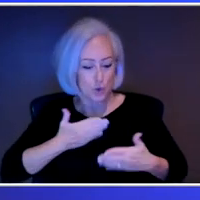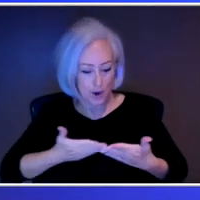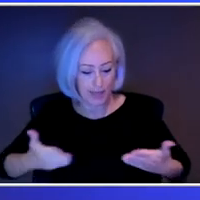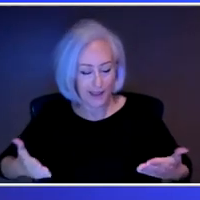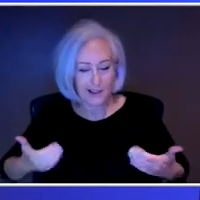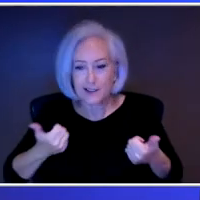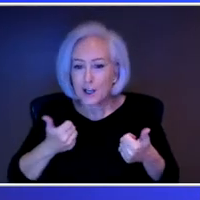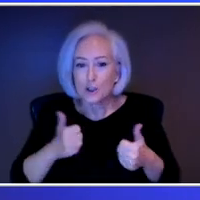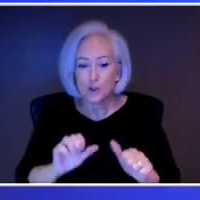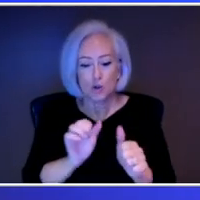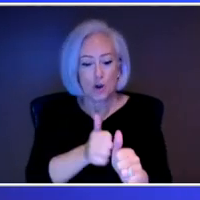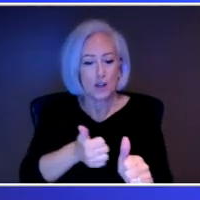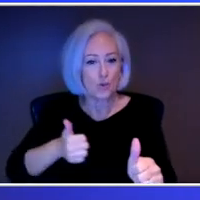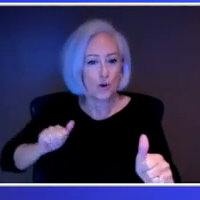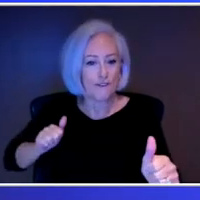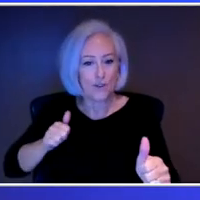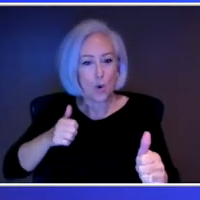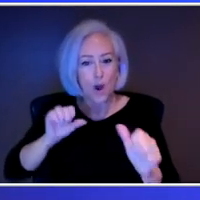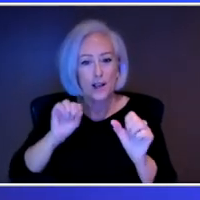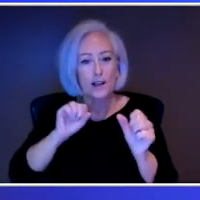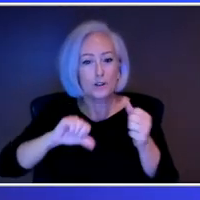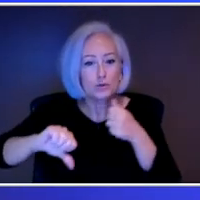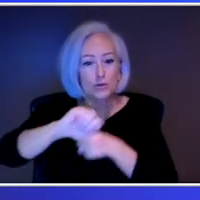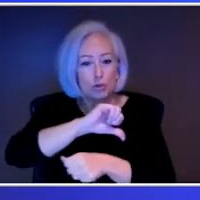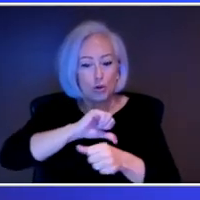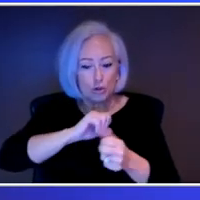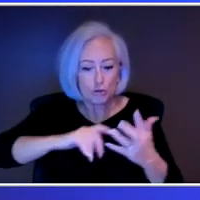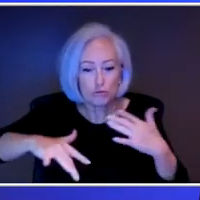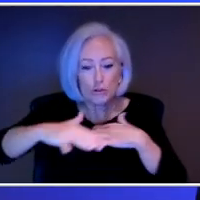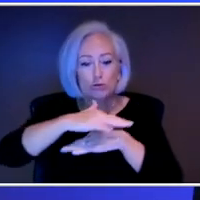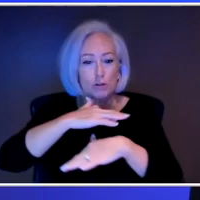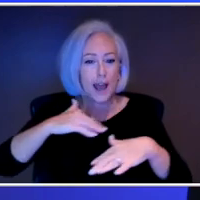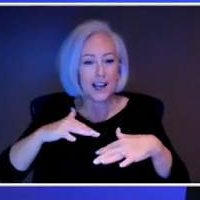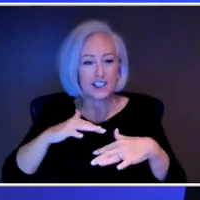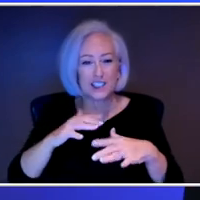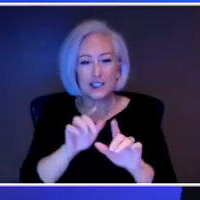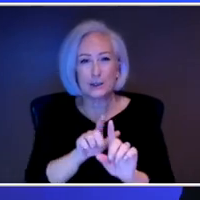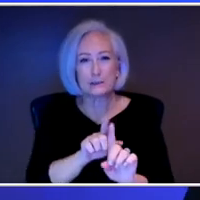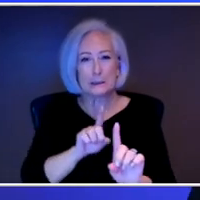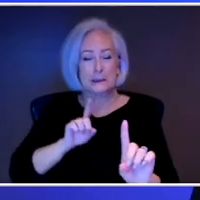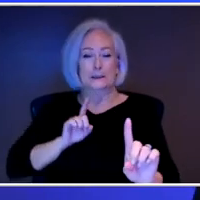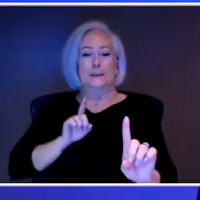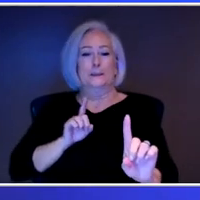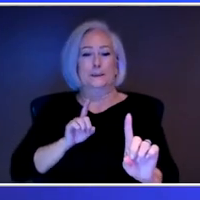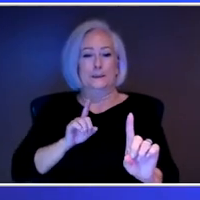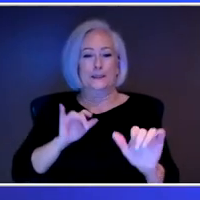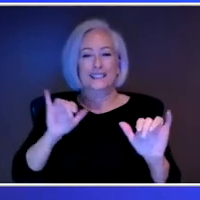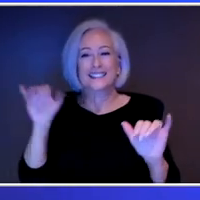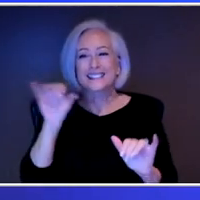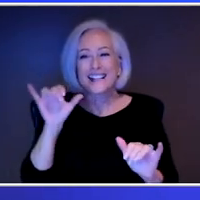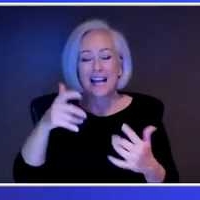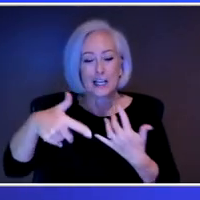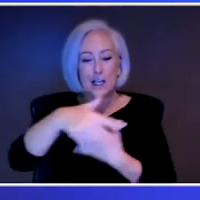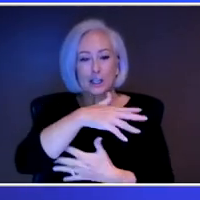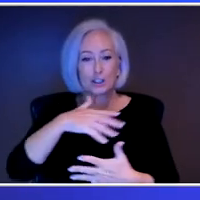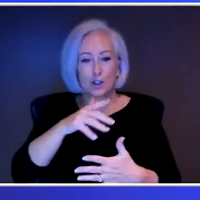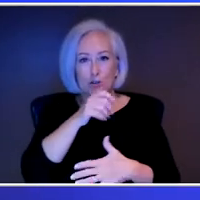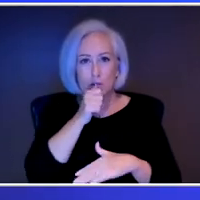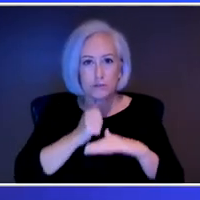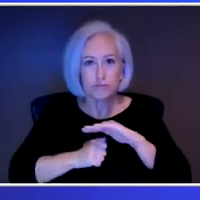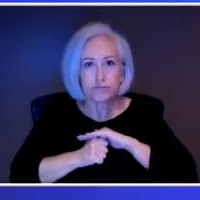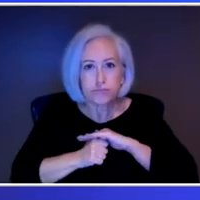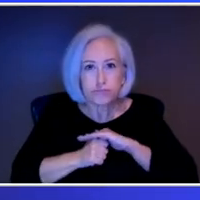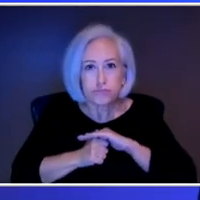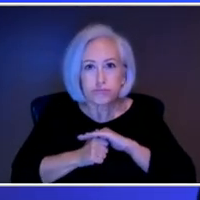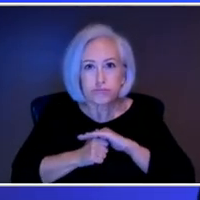interactions and pull back. It's almost like a social hibernation, if you will, where, like, you just kind of unplug from your life. And